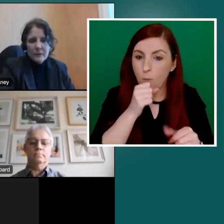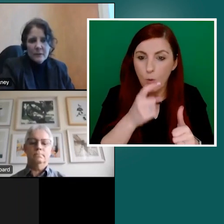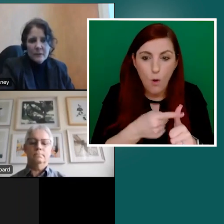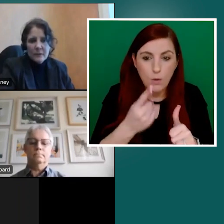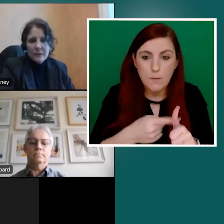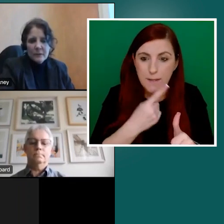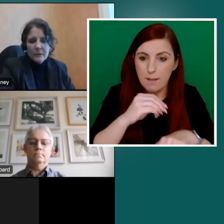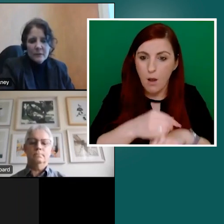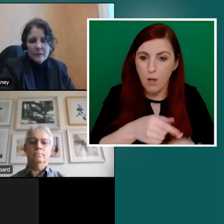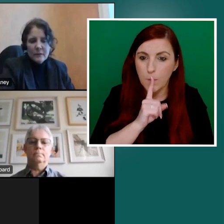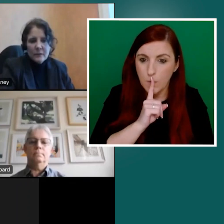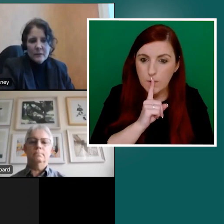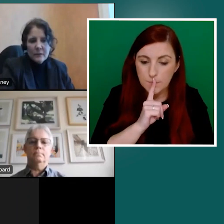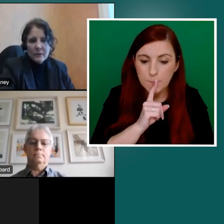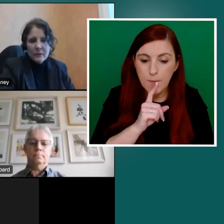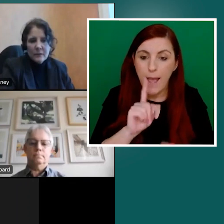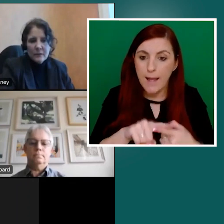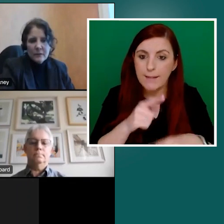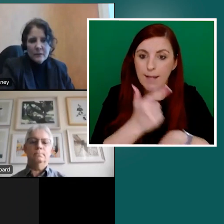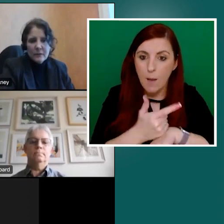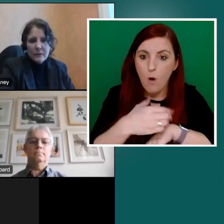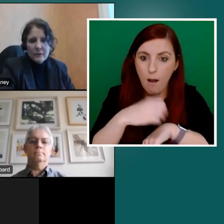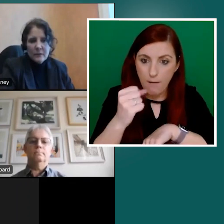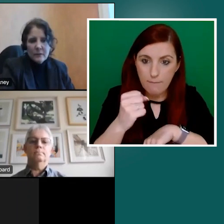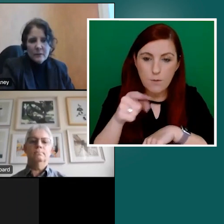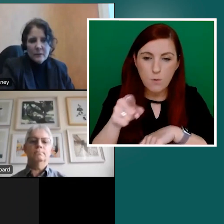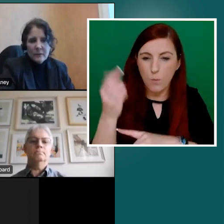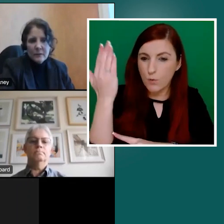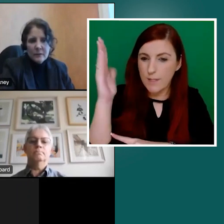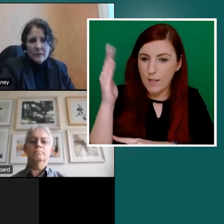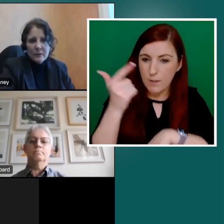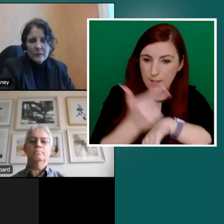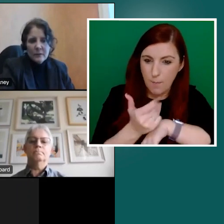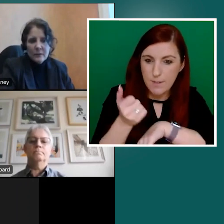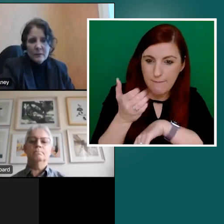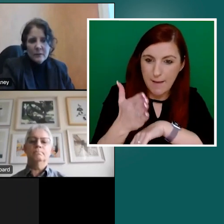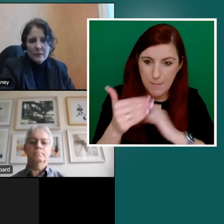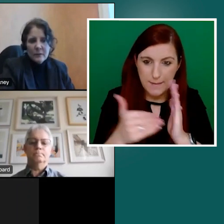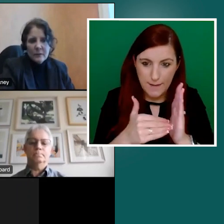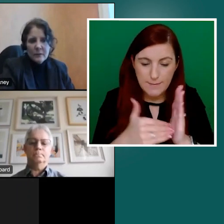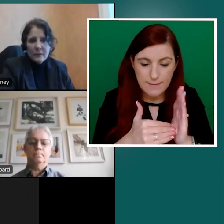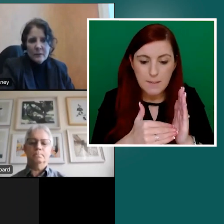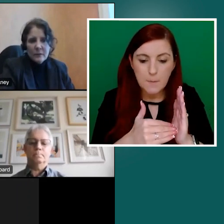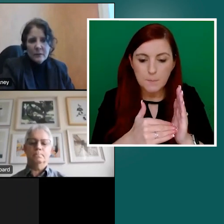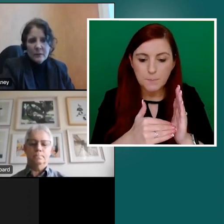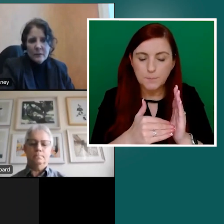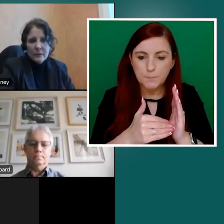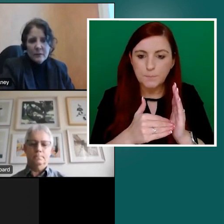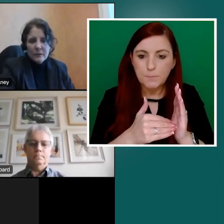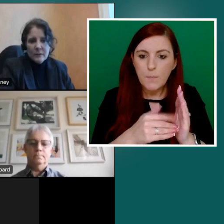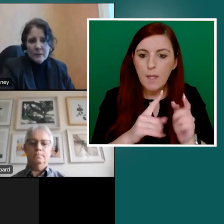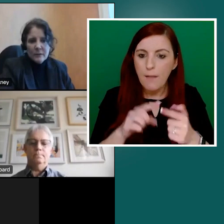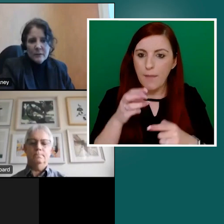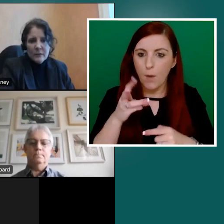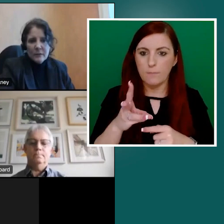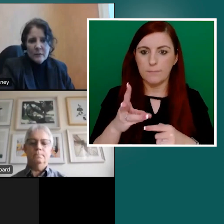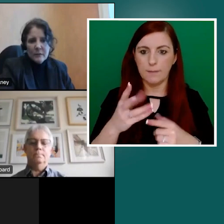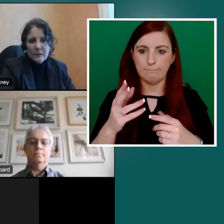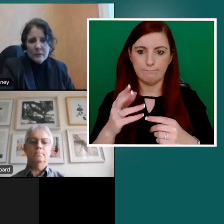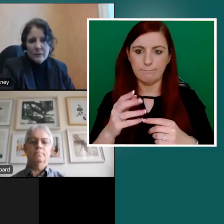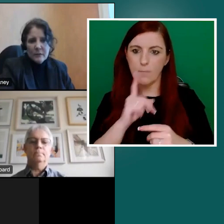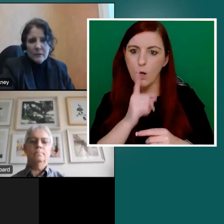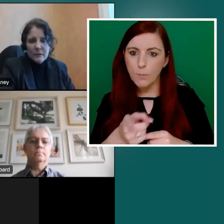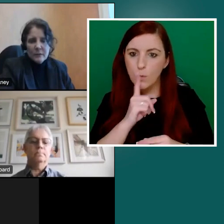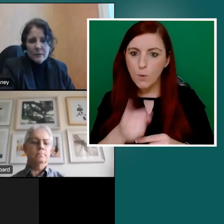and your camera. So only the presenter's cameras will be enabled. The presenters will be unmuted as